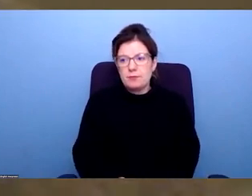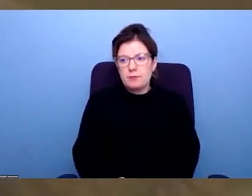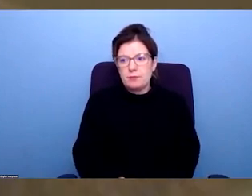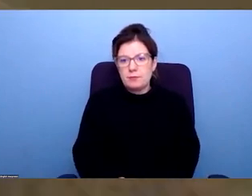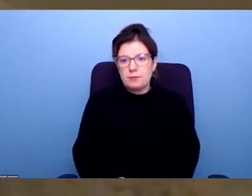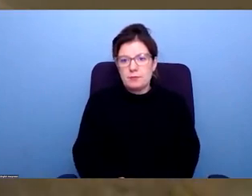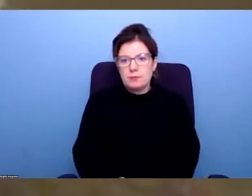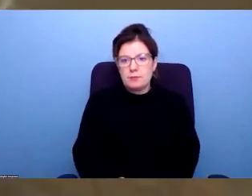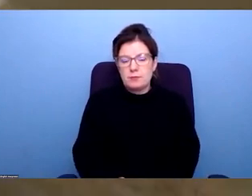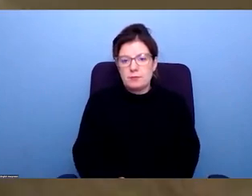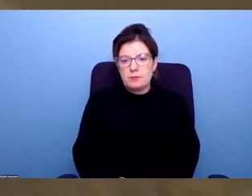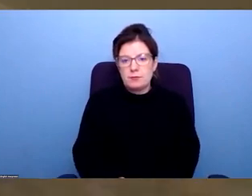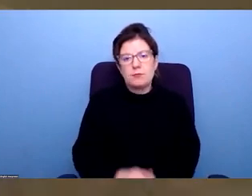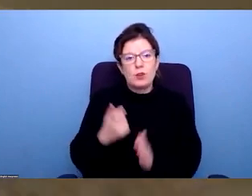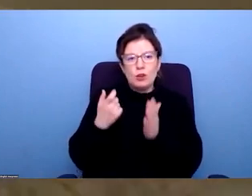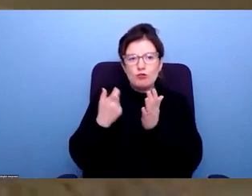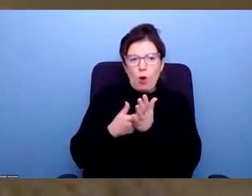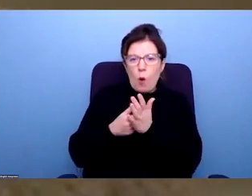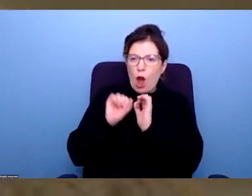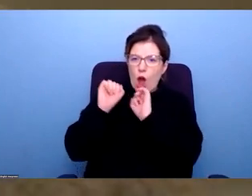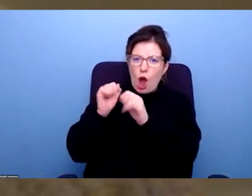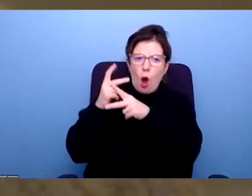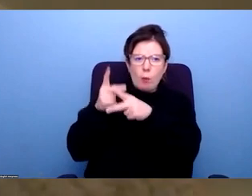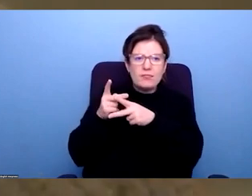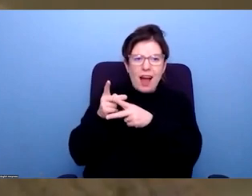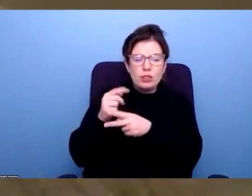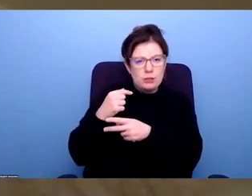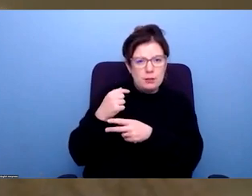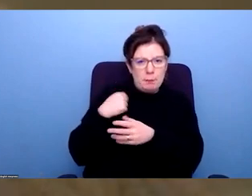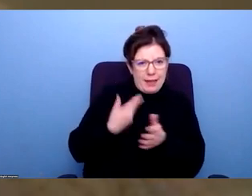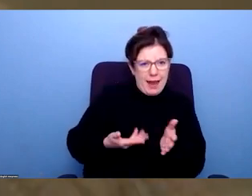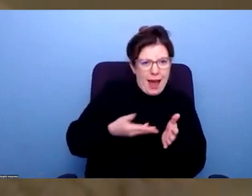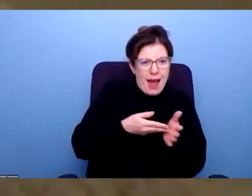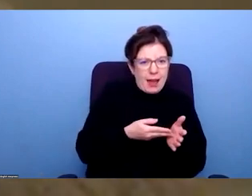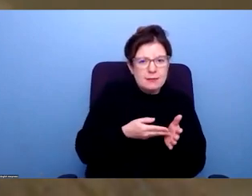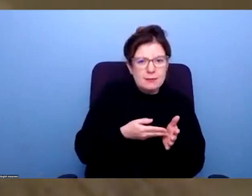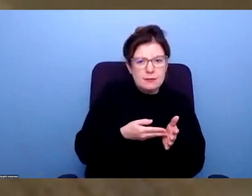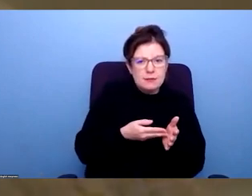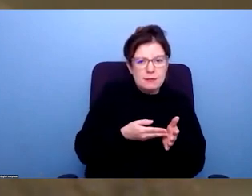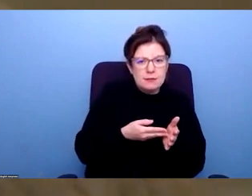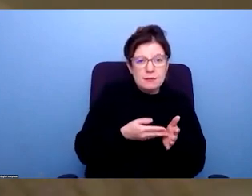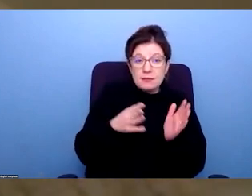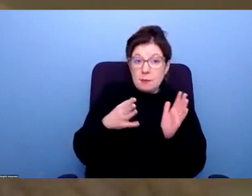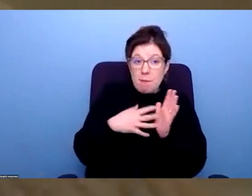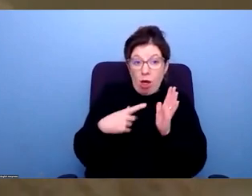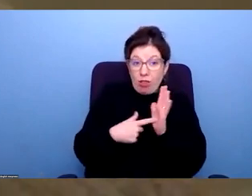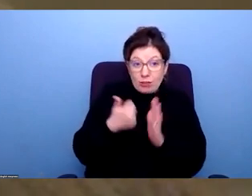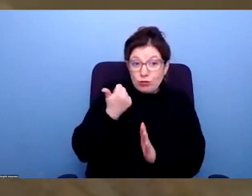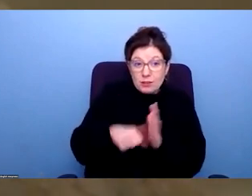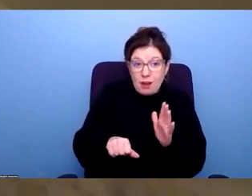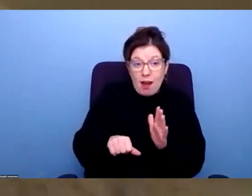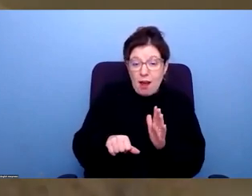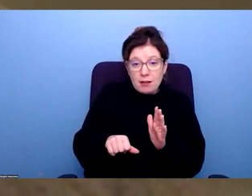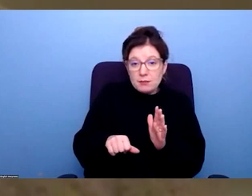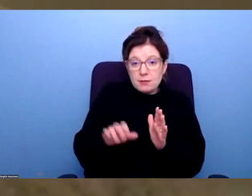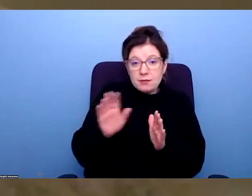thank, Raina, for these observations, I would probably add that I don't think it's Thatcherism that started this whole debate, I think it's actually